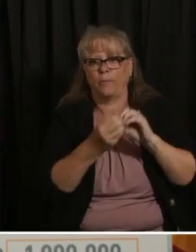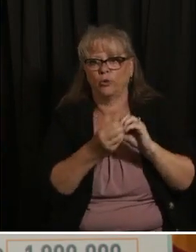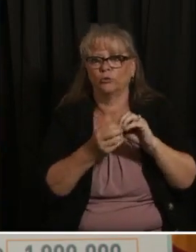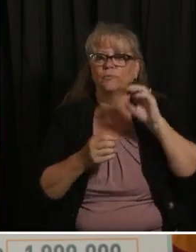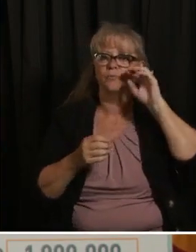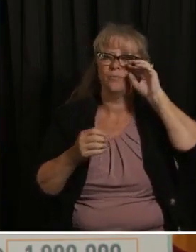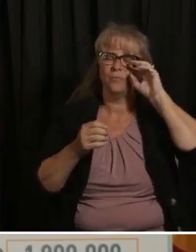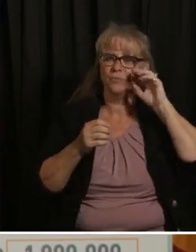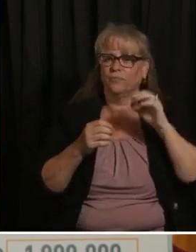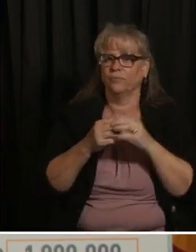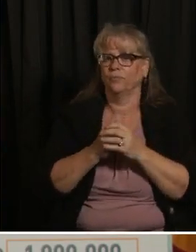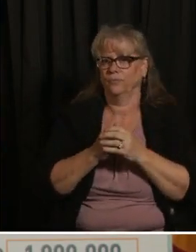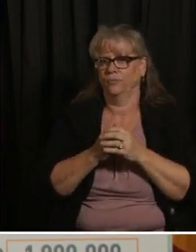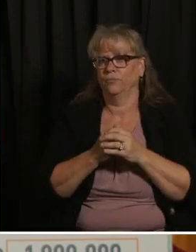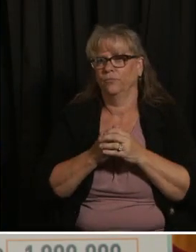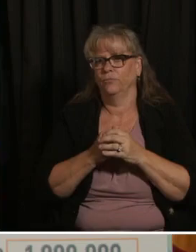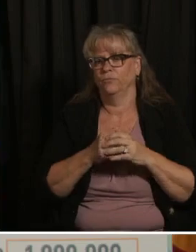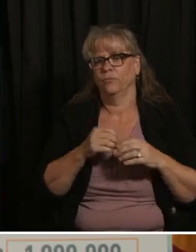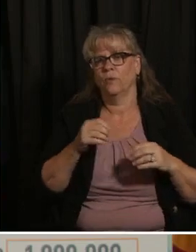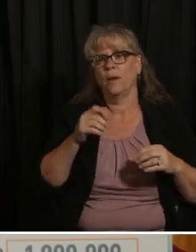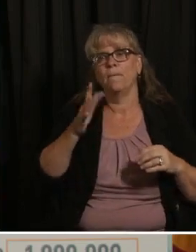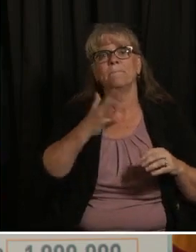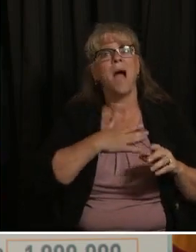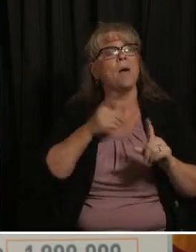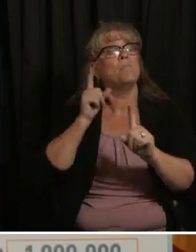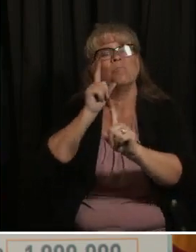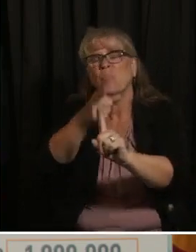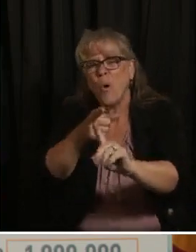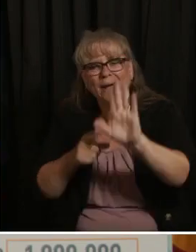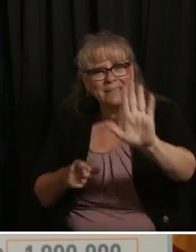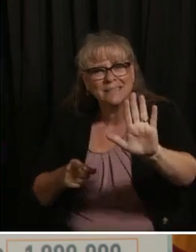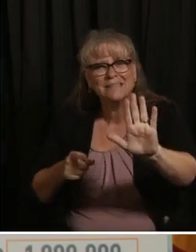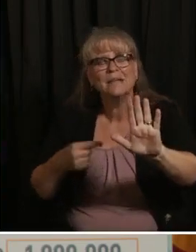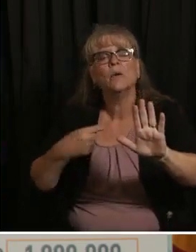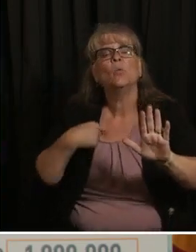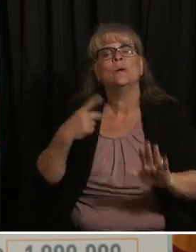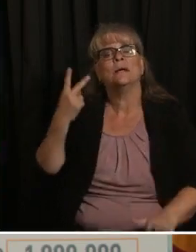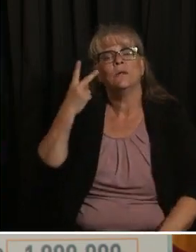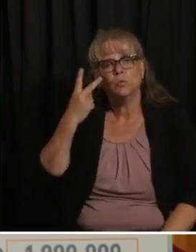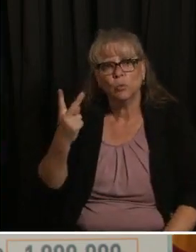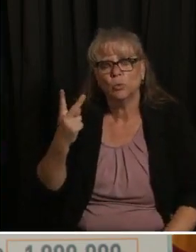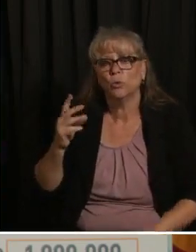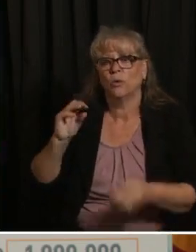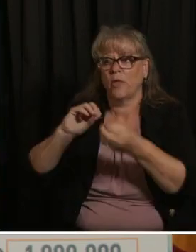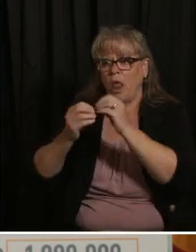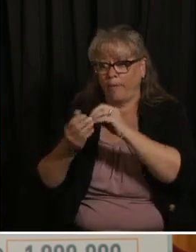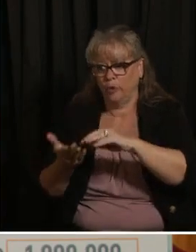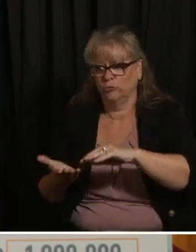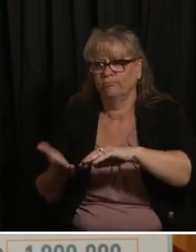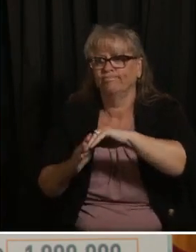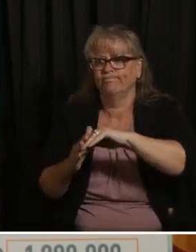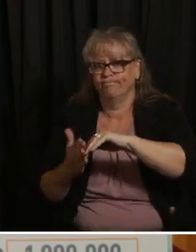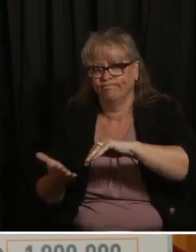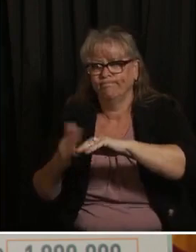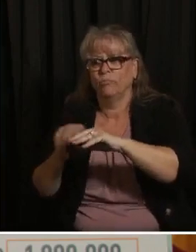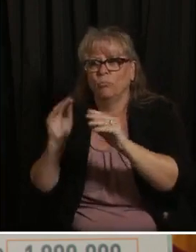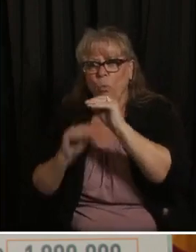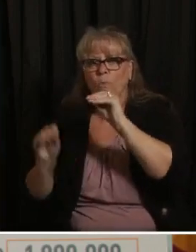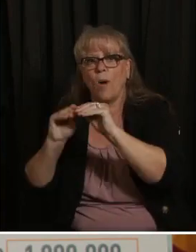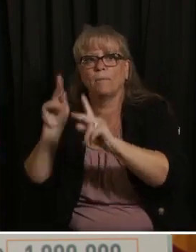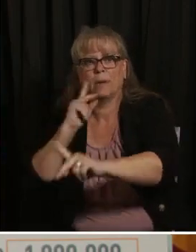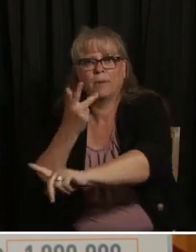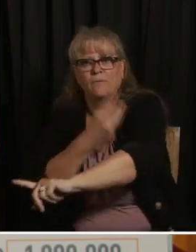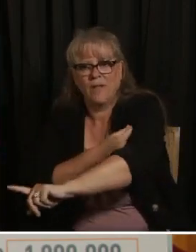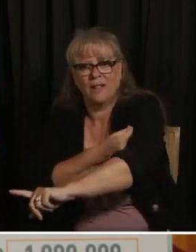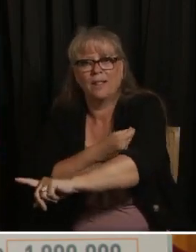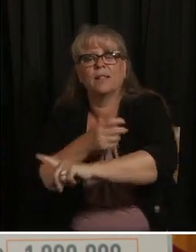time but the short answer is yes we're seeing strong daily numbers that should have us on track to achieve president biden's goal by july